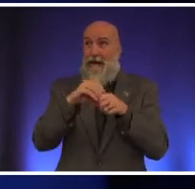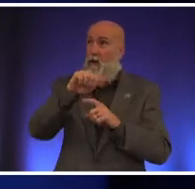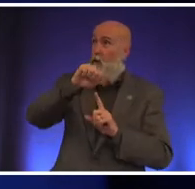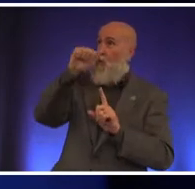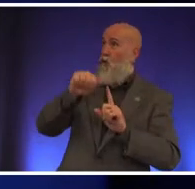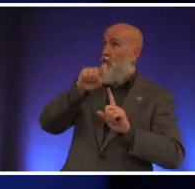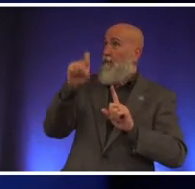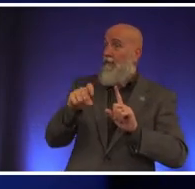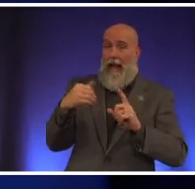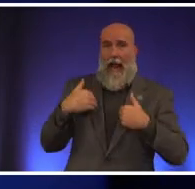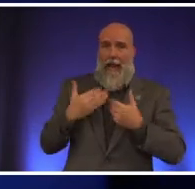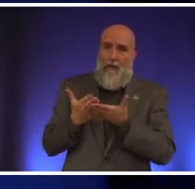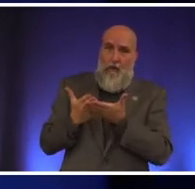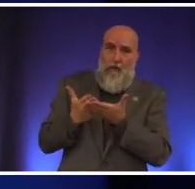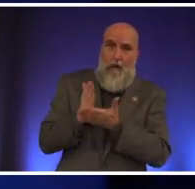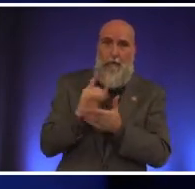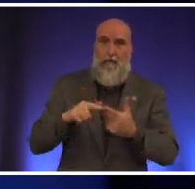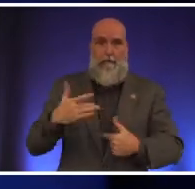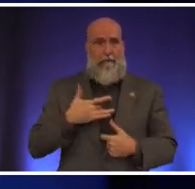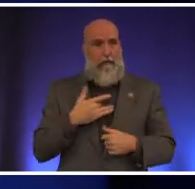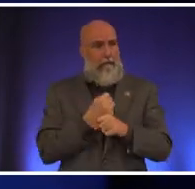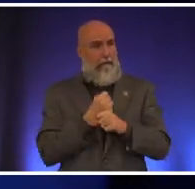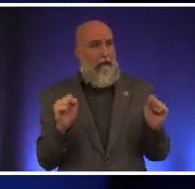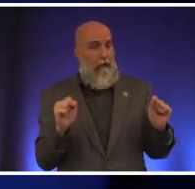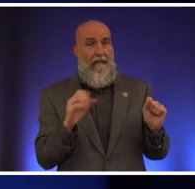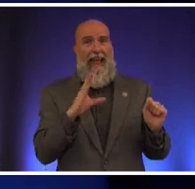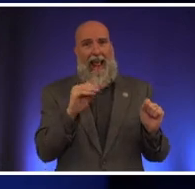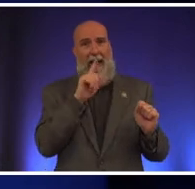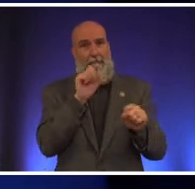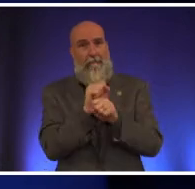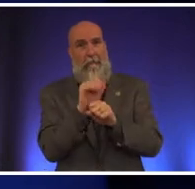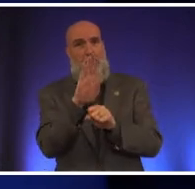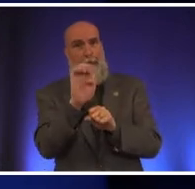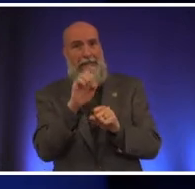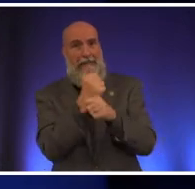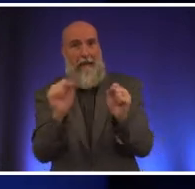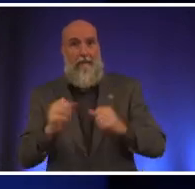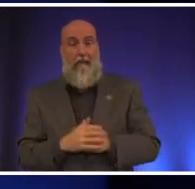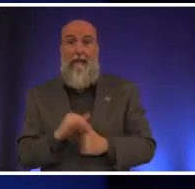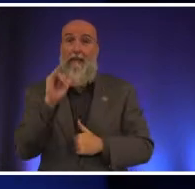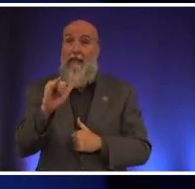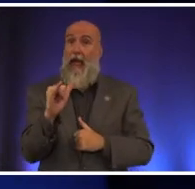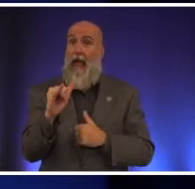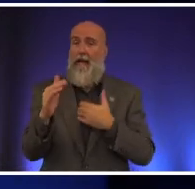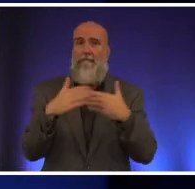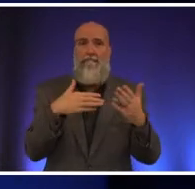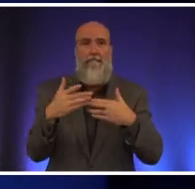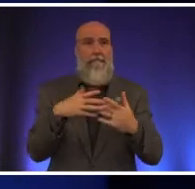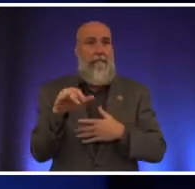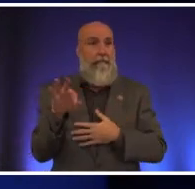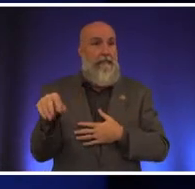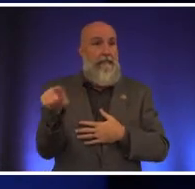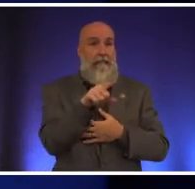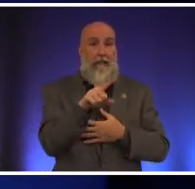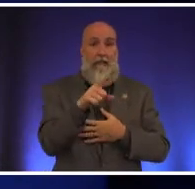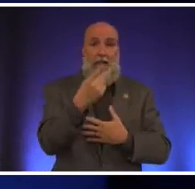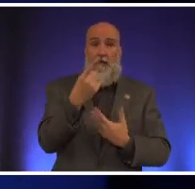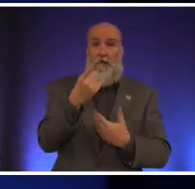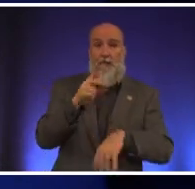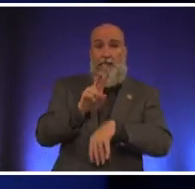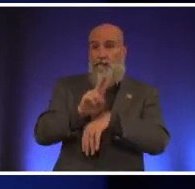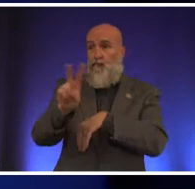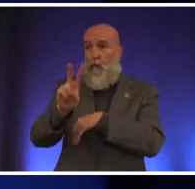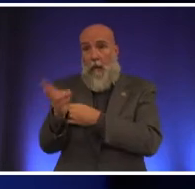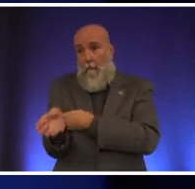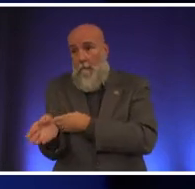the right to be safe and the right to feel safe that includes whether you are at two o'clock in the morning and you